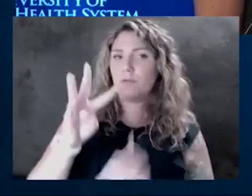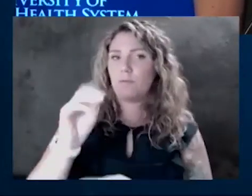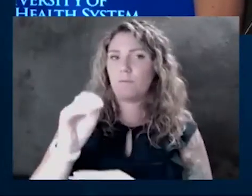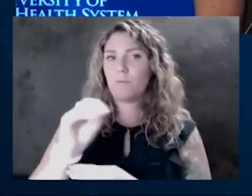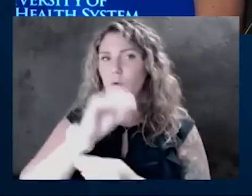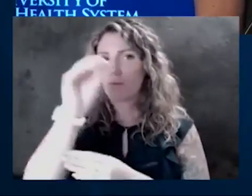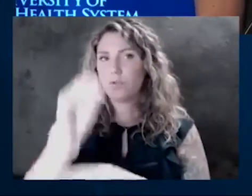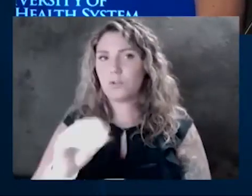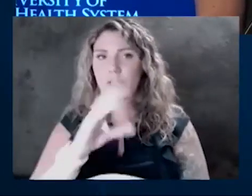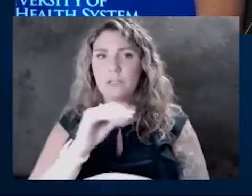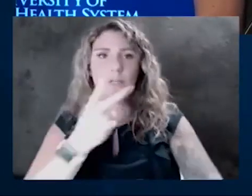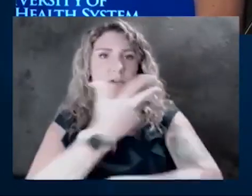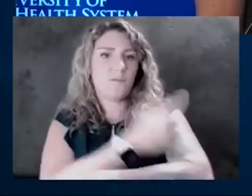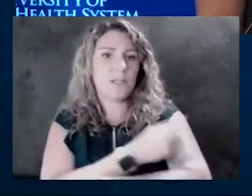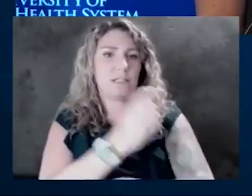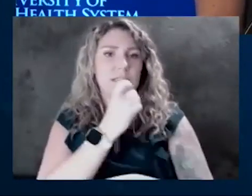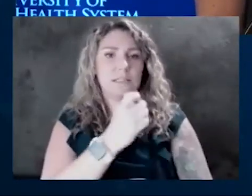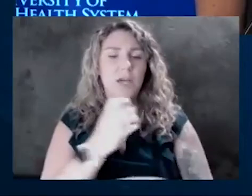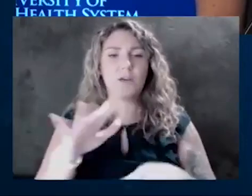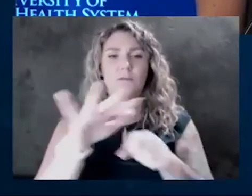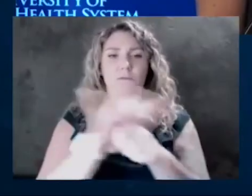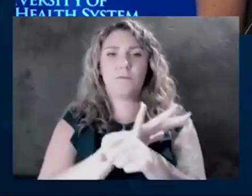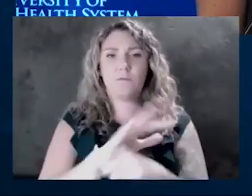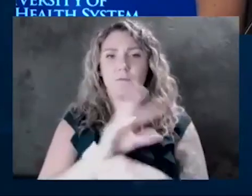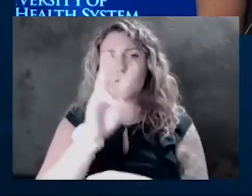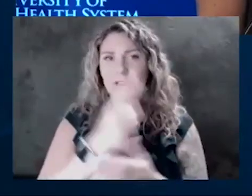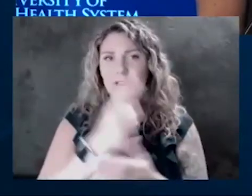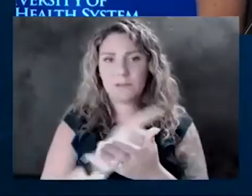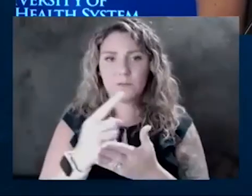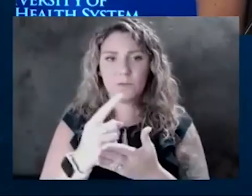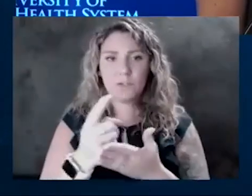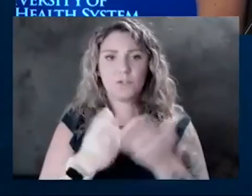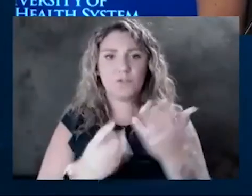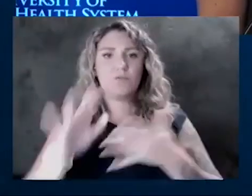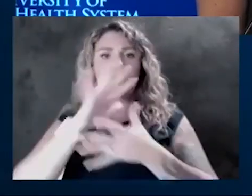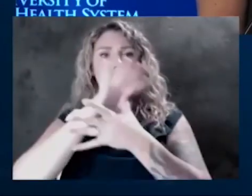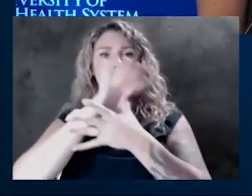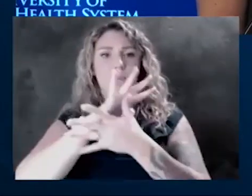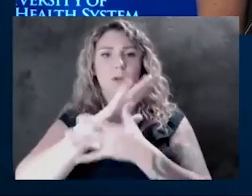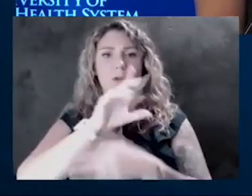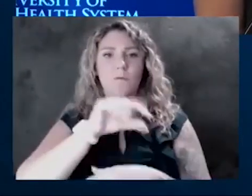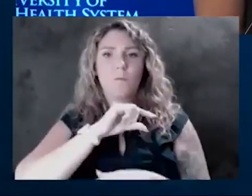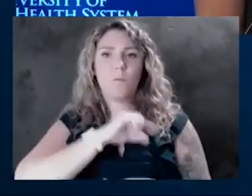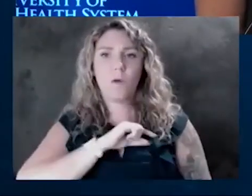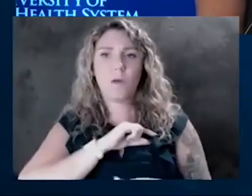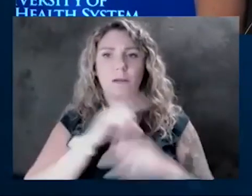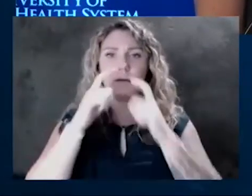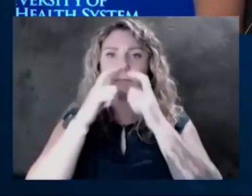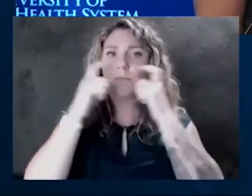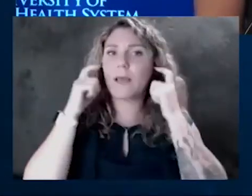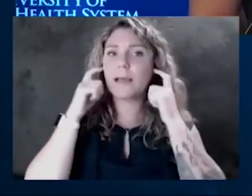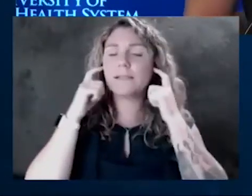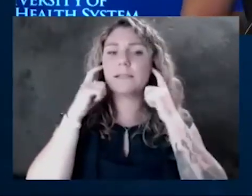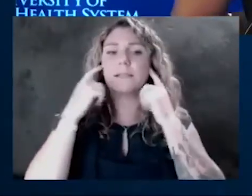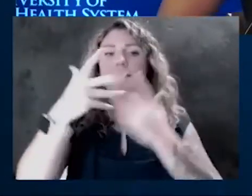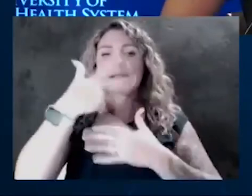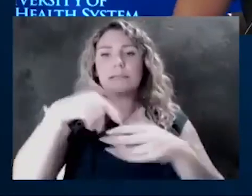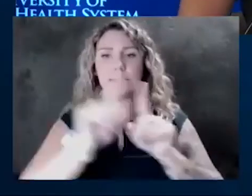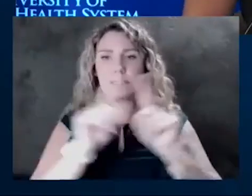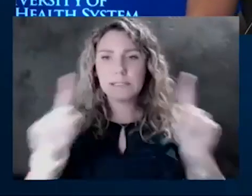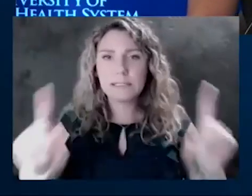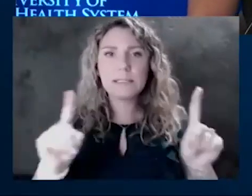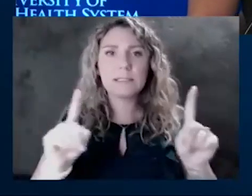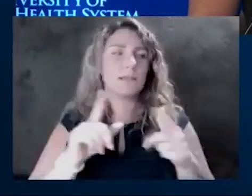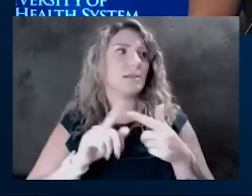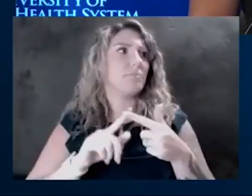not take full effect for six weeks, should the primary emphasis now be on quality of masking, distancing and contact tracing and testing, kind of like what we saw last